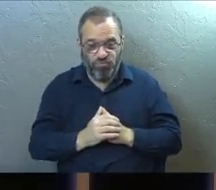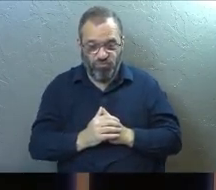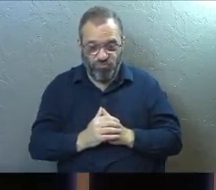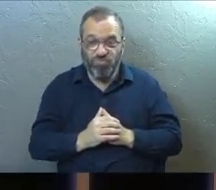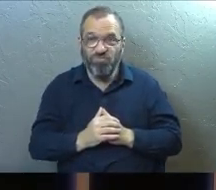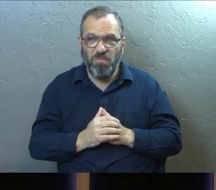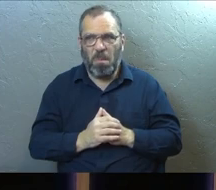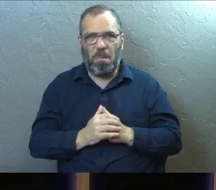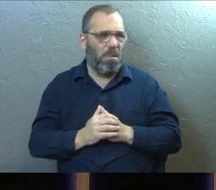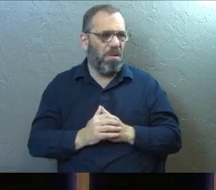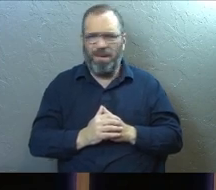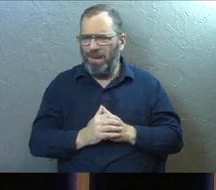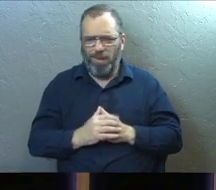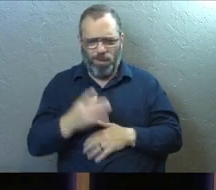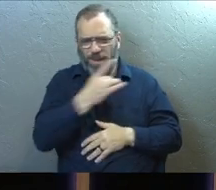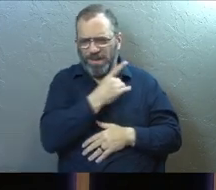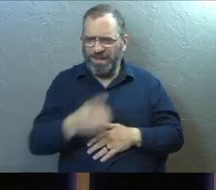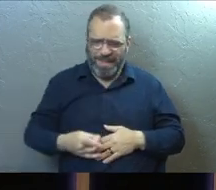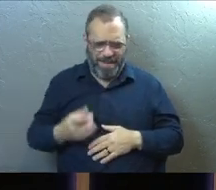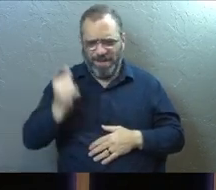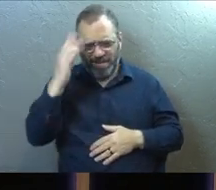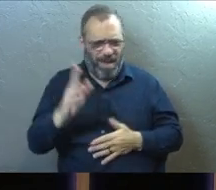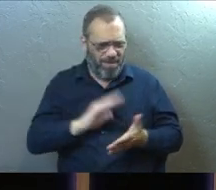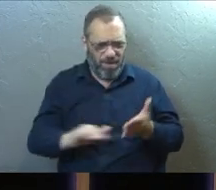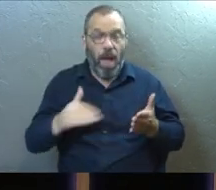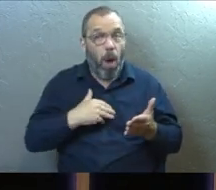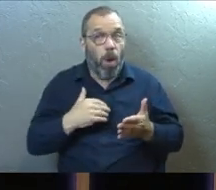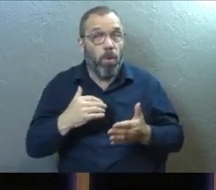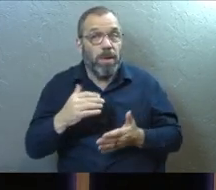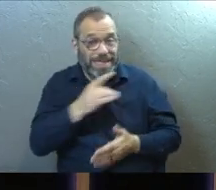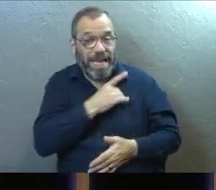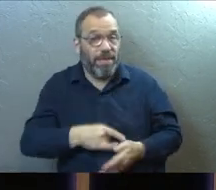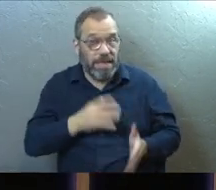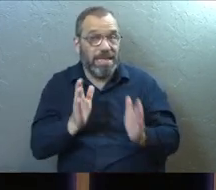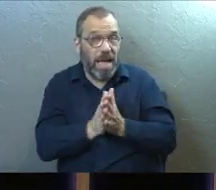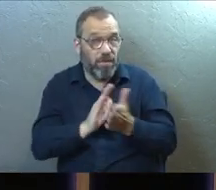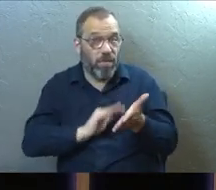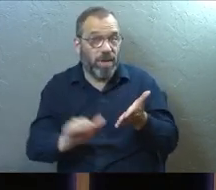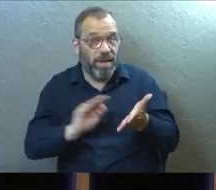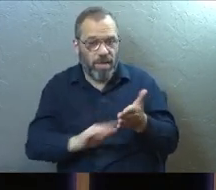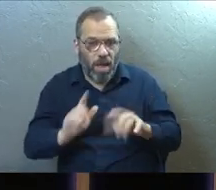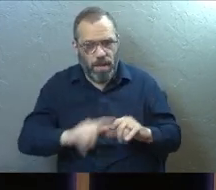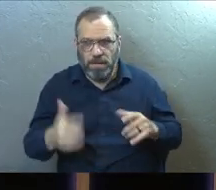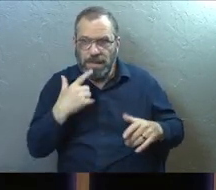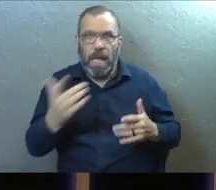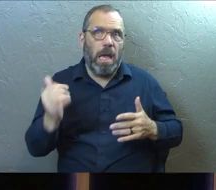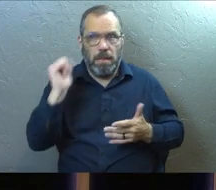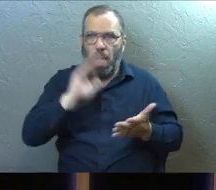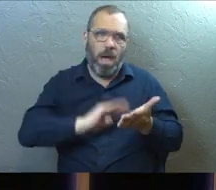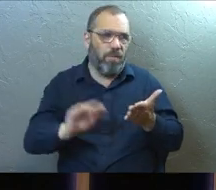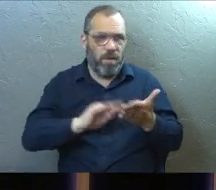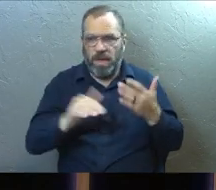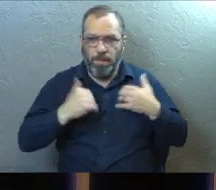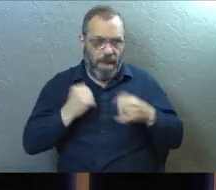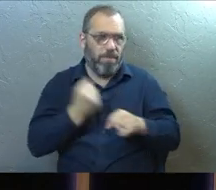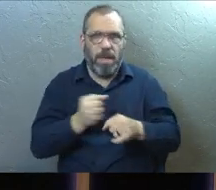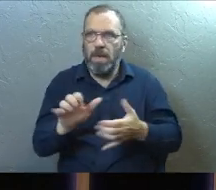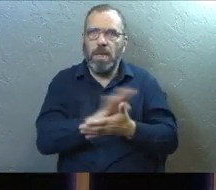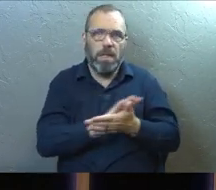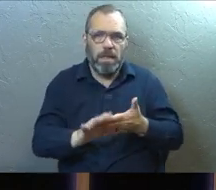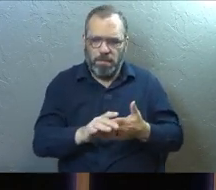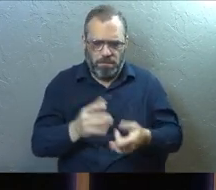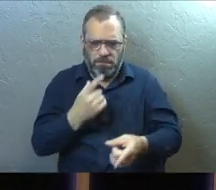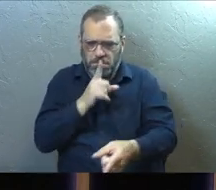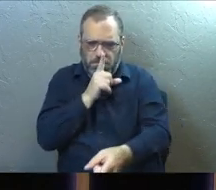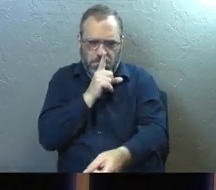And you might be like, well, David, why didn't you just say, God, forgive me? Which he does. But why didn't you just say, God, forgive me and make me clean?